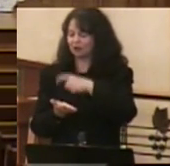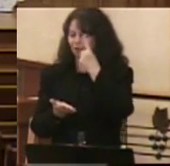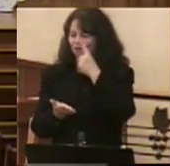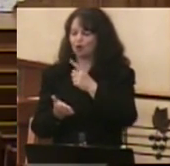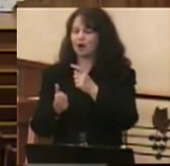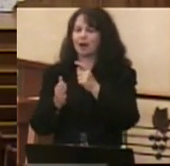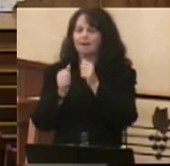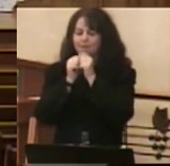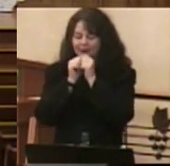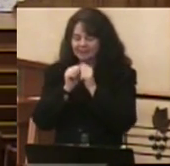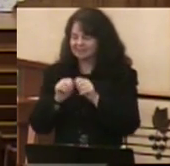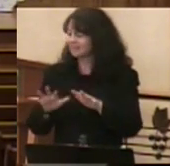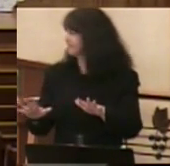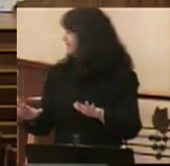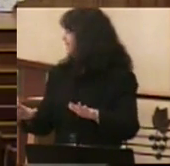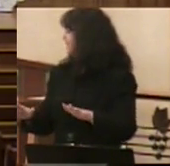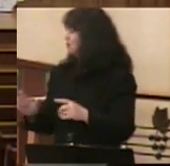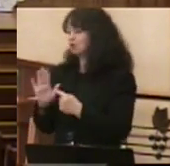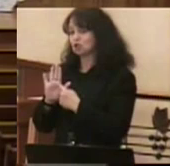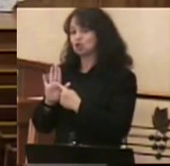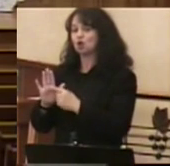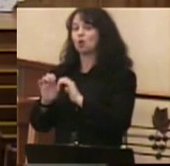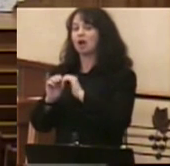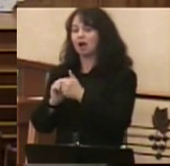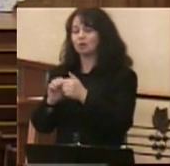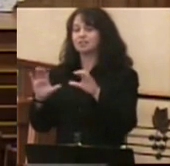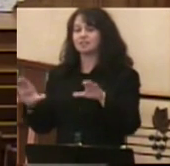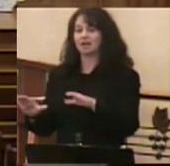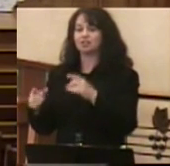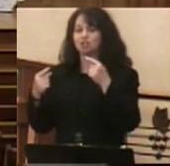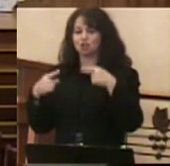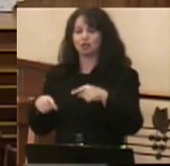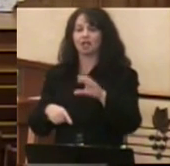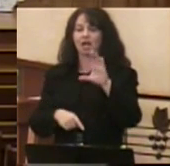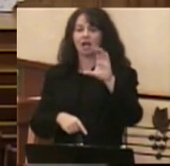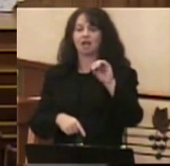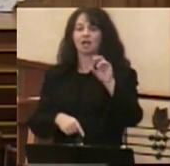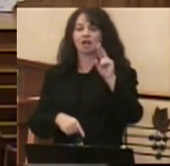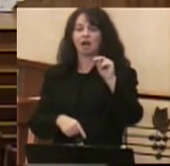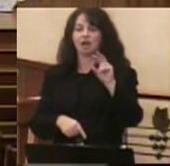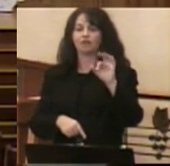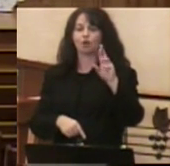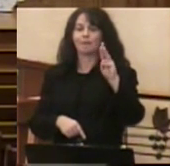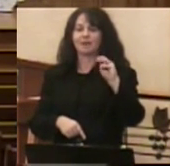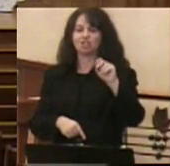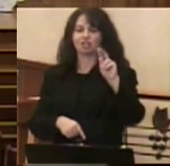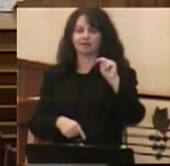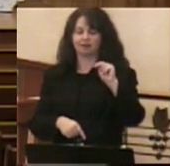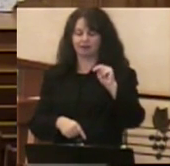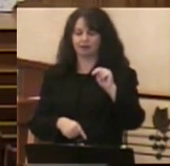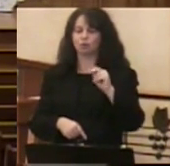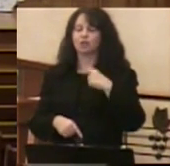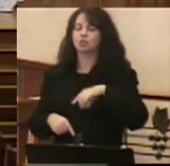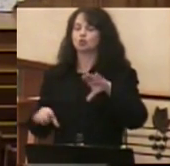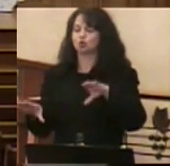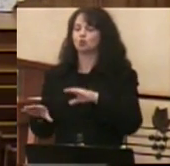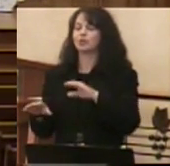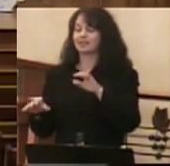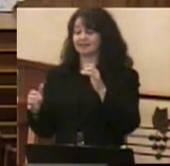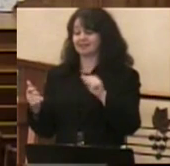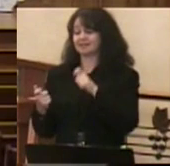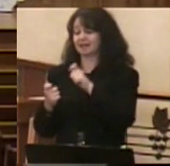Jason, I'll just kind of model how this happens in the confirmation service. And we say these words, this prayer of blessing.